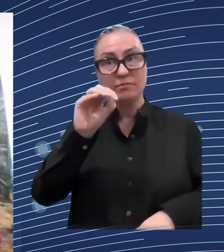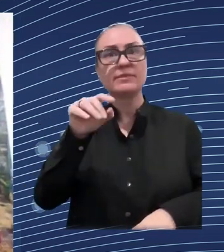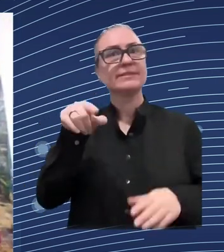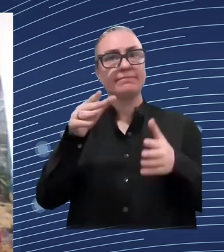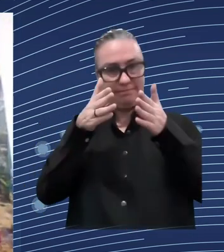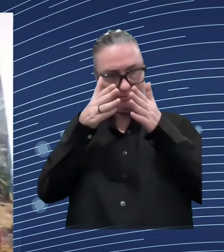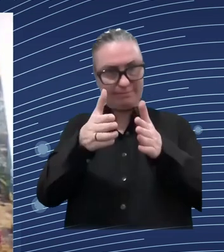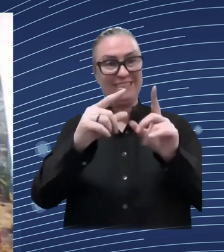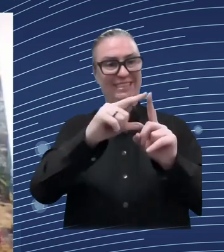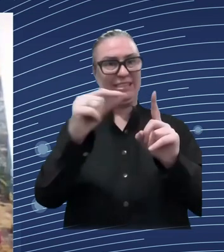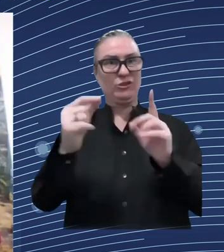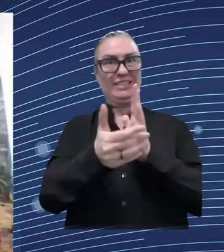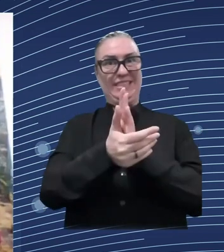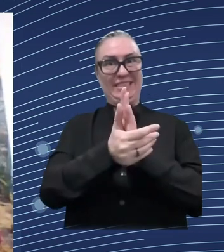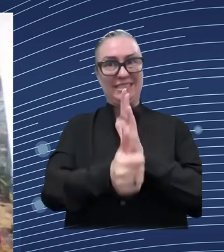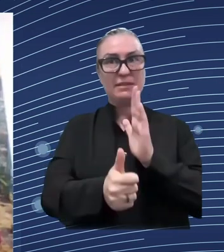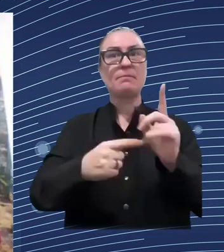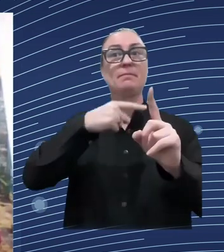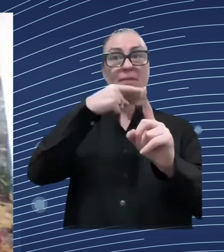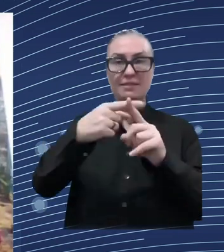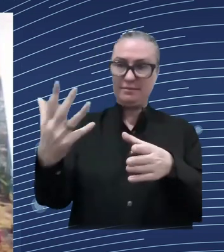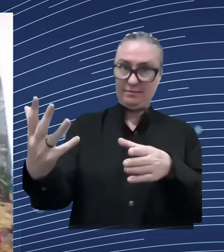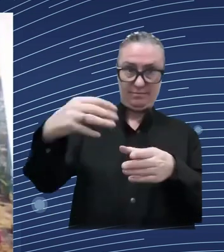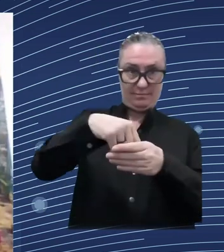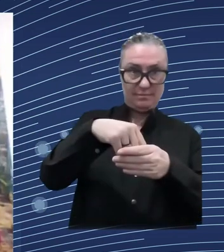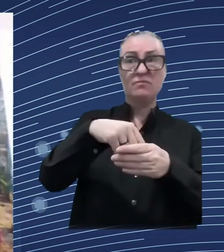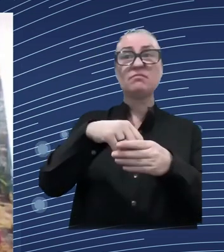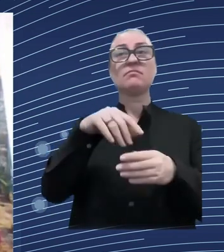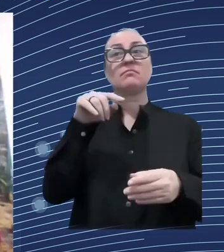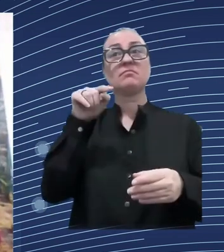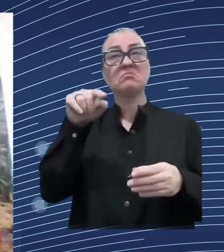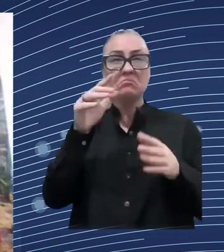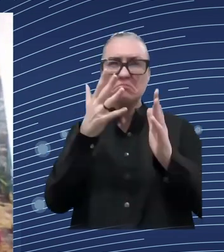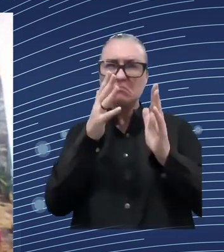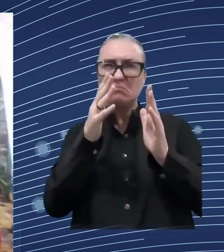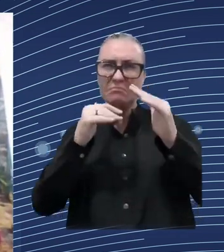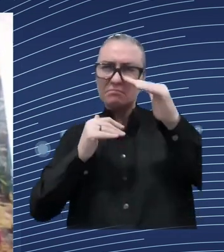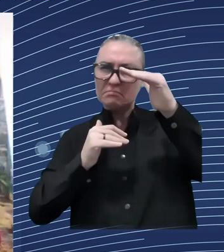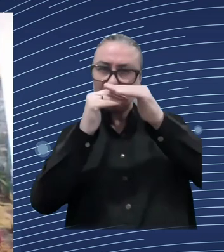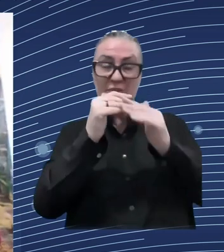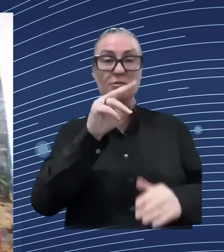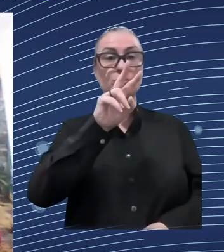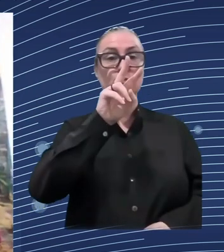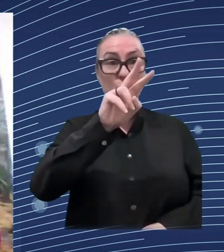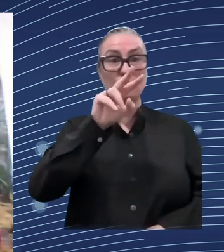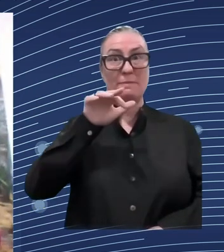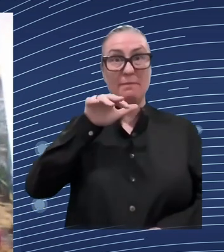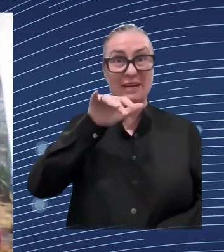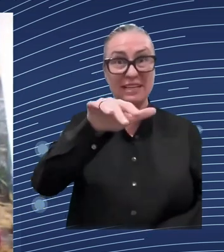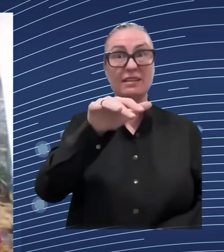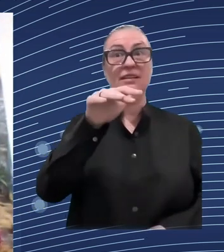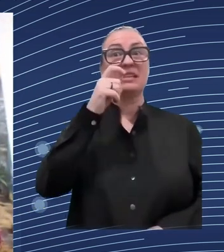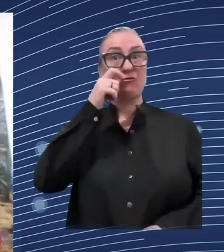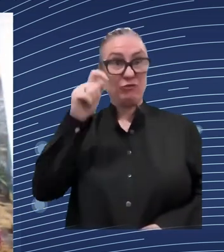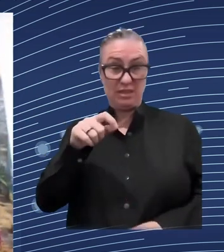general uh the second one reskilling up skilling uh especially for idps uh person because now we have approximately